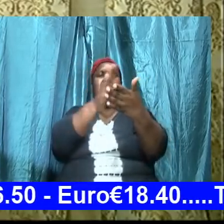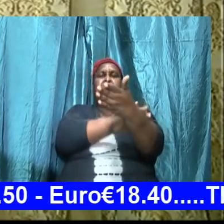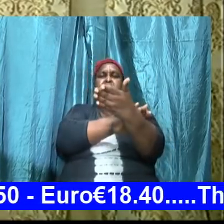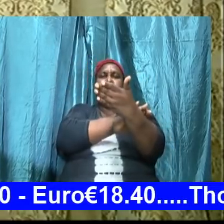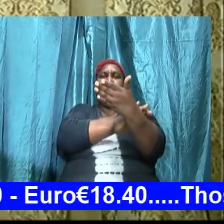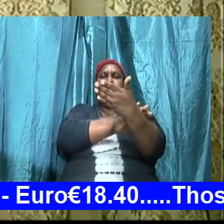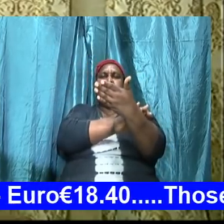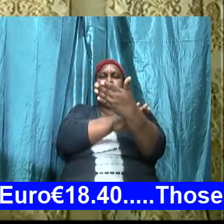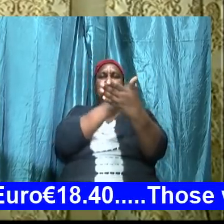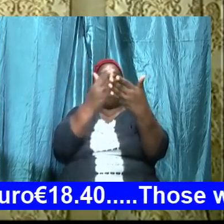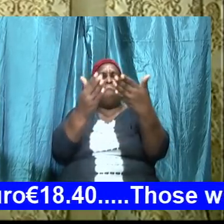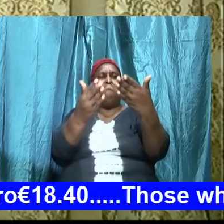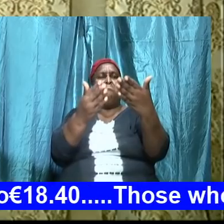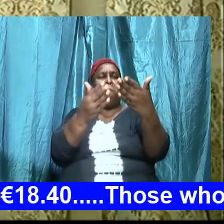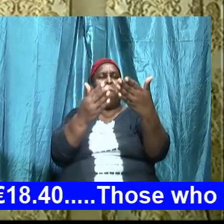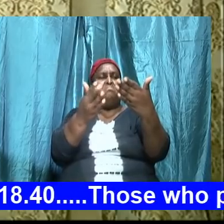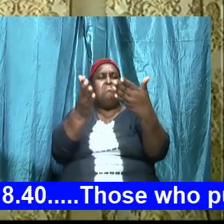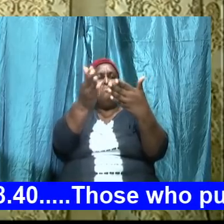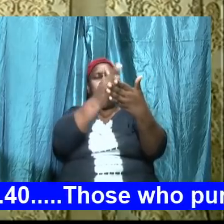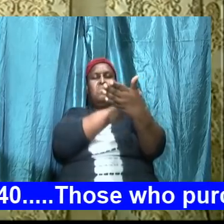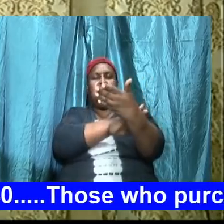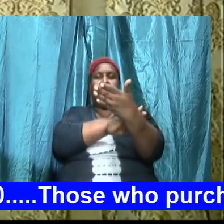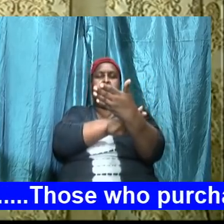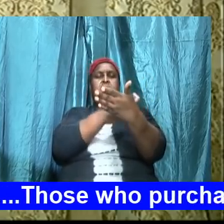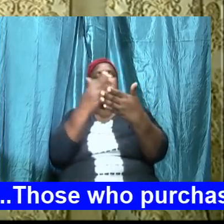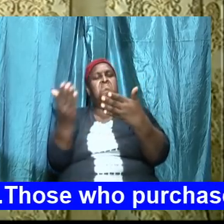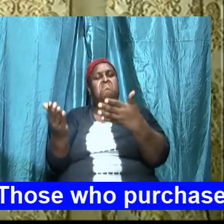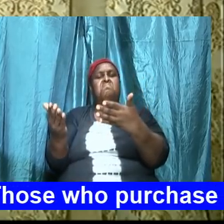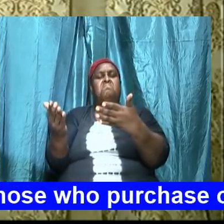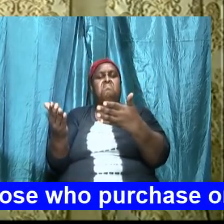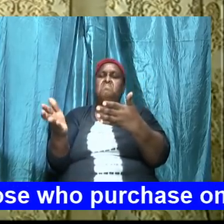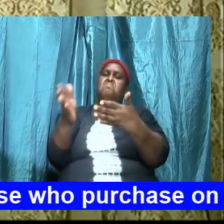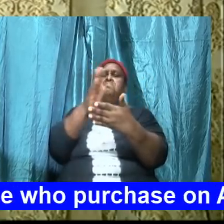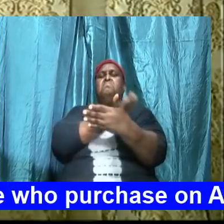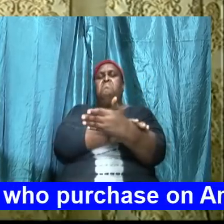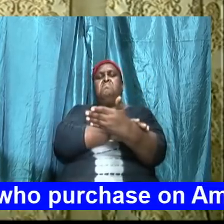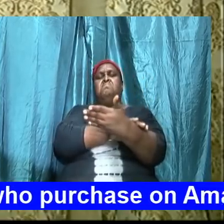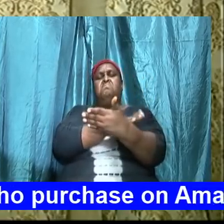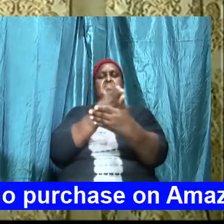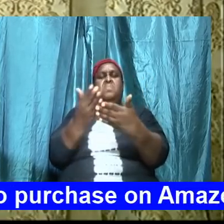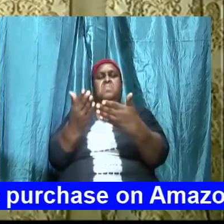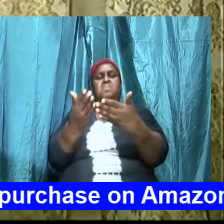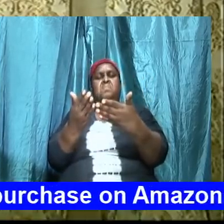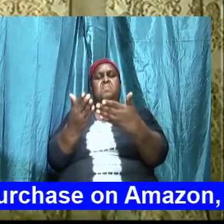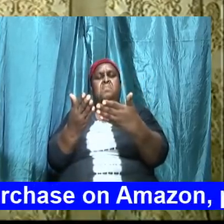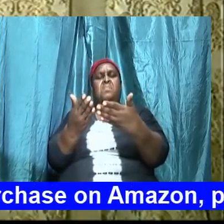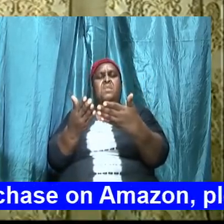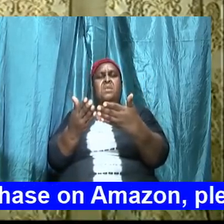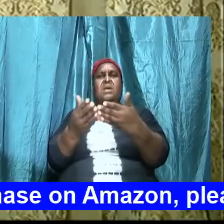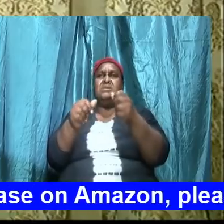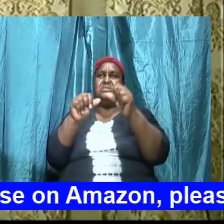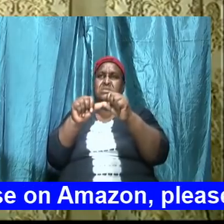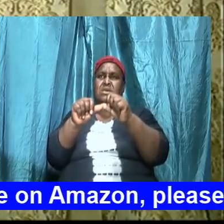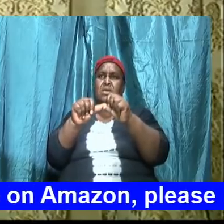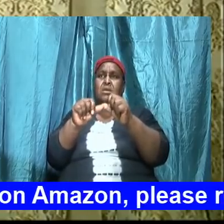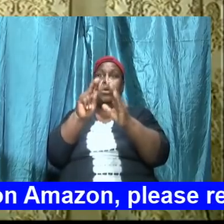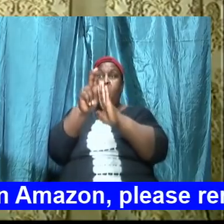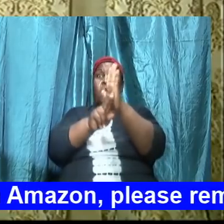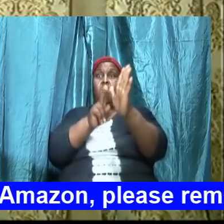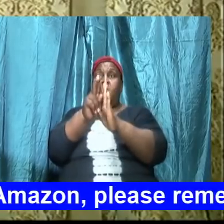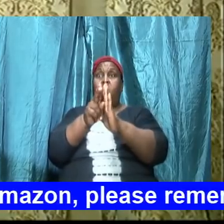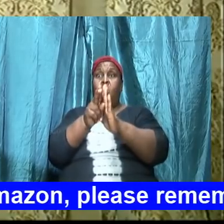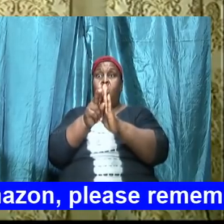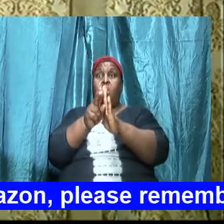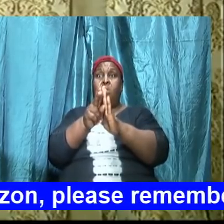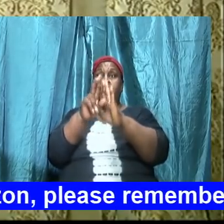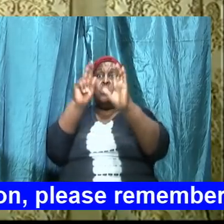to the classified auto section and you go care by care by care by care and spend hours going through that paper but